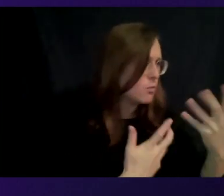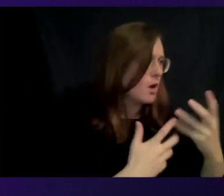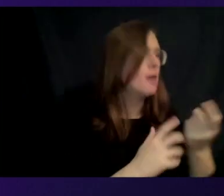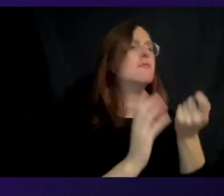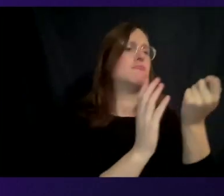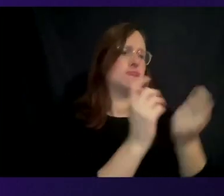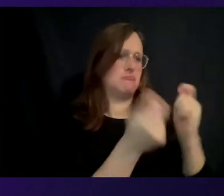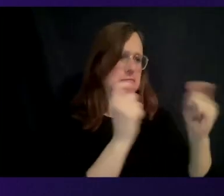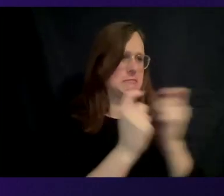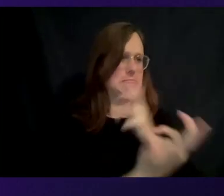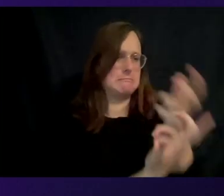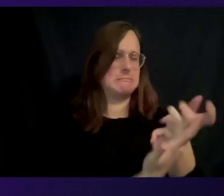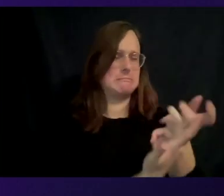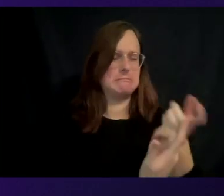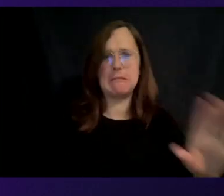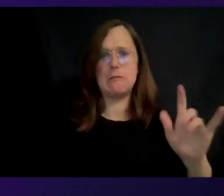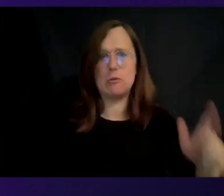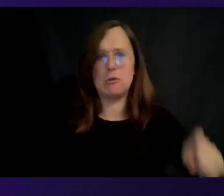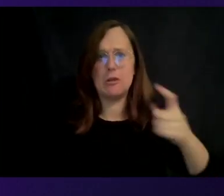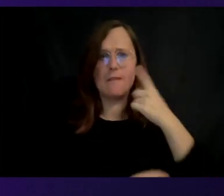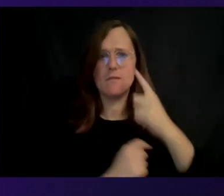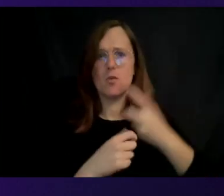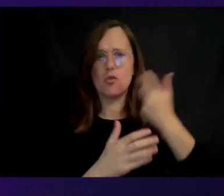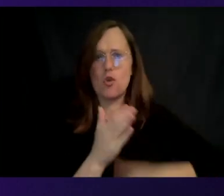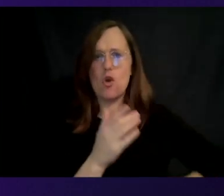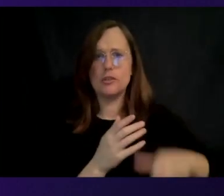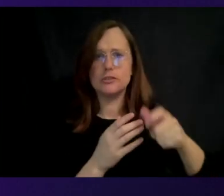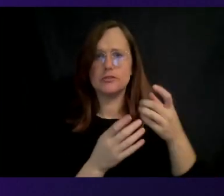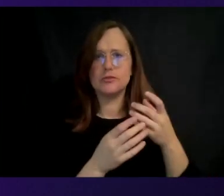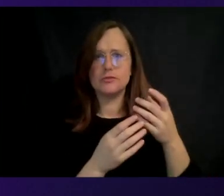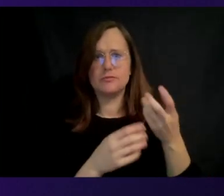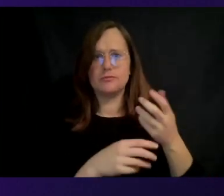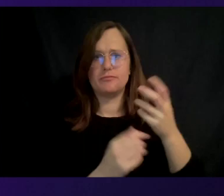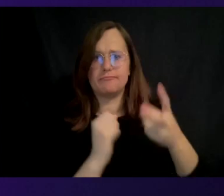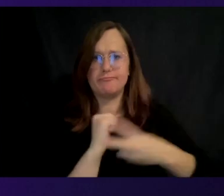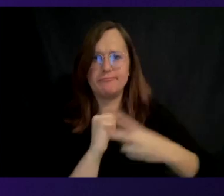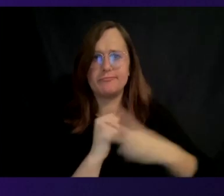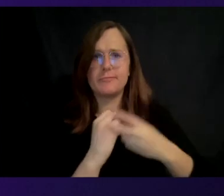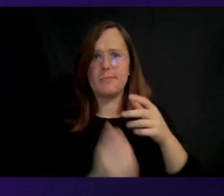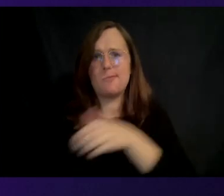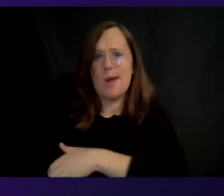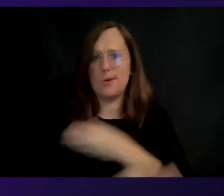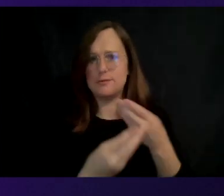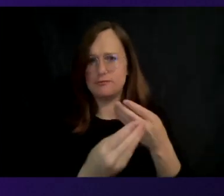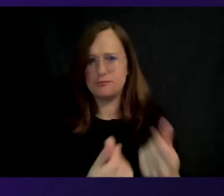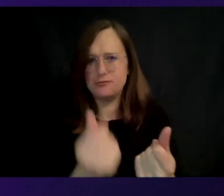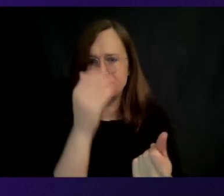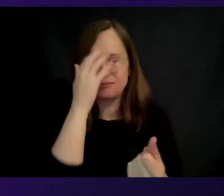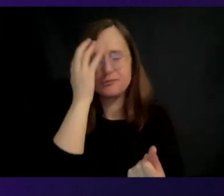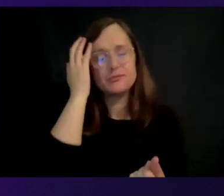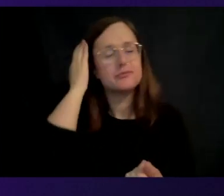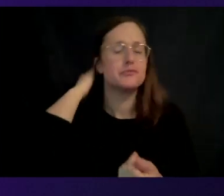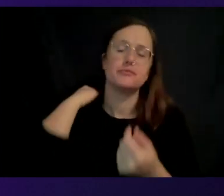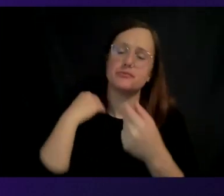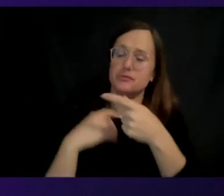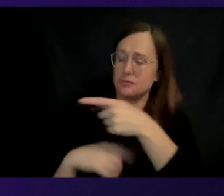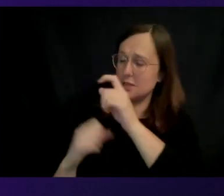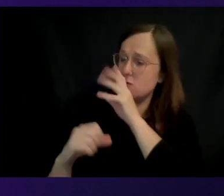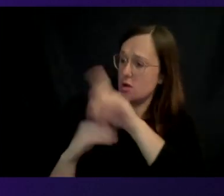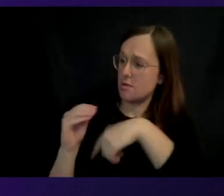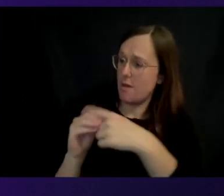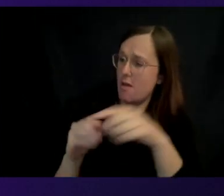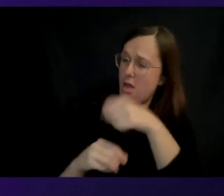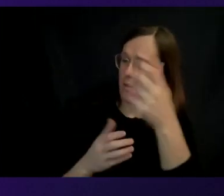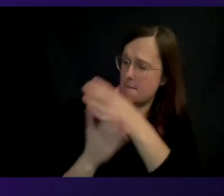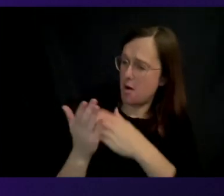power efficiency and cost efficiency. So Gary, can you talk about other aspects that we have, like the software we're building,